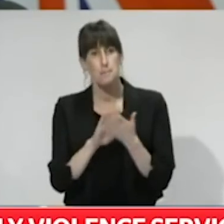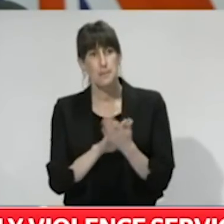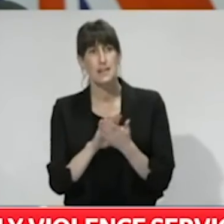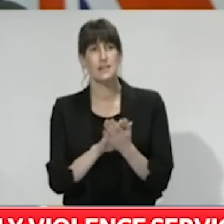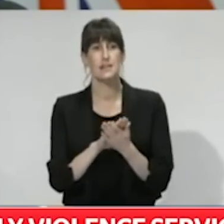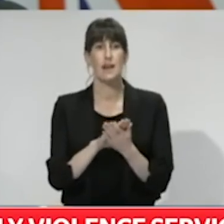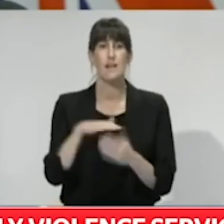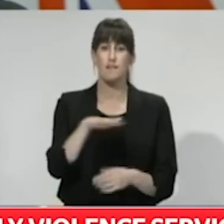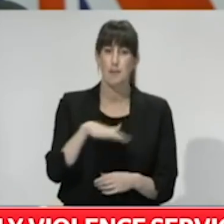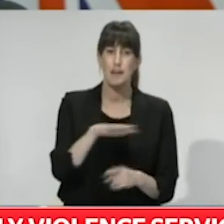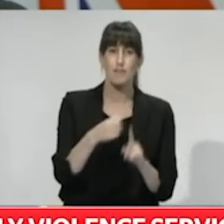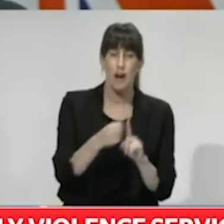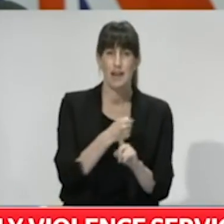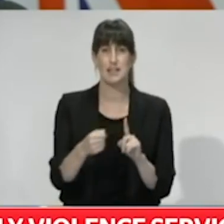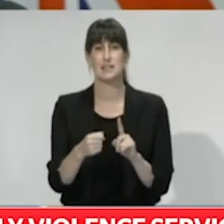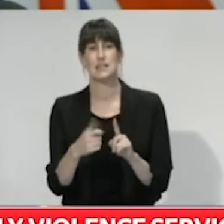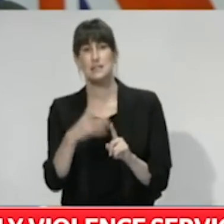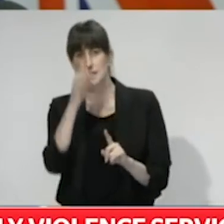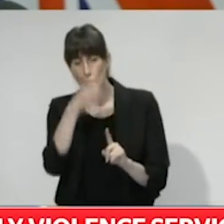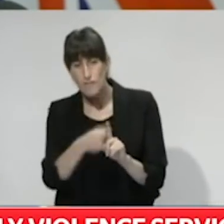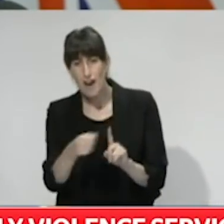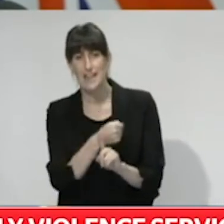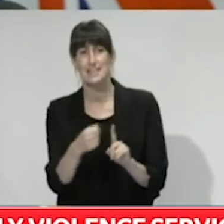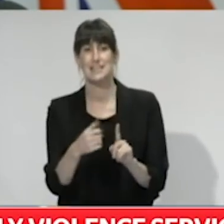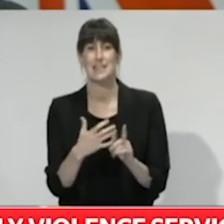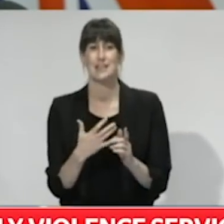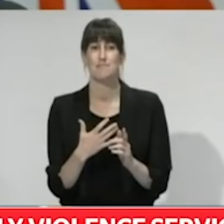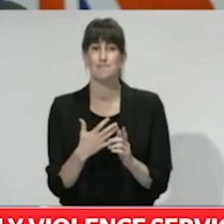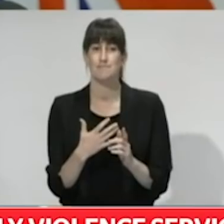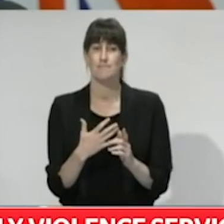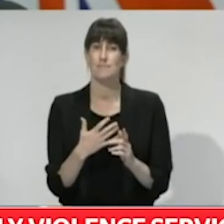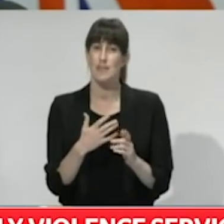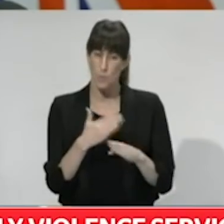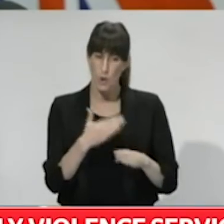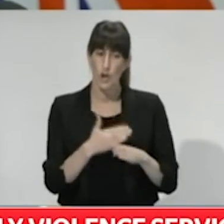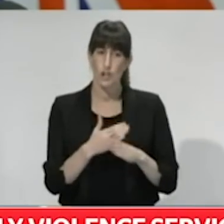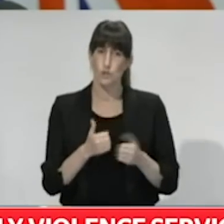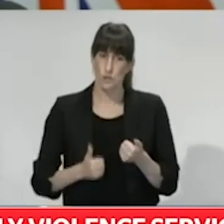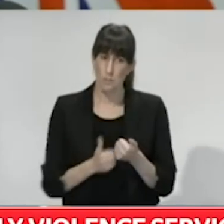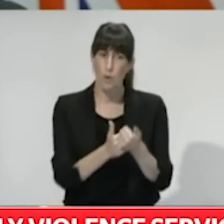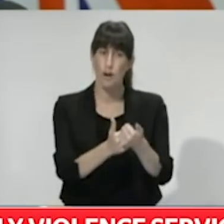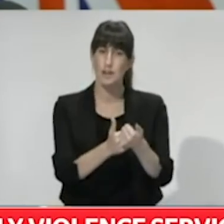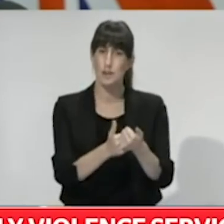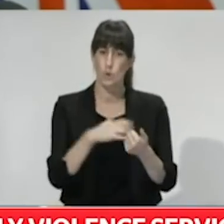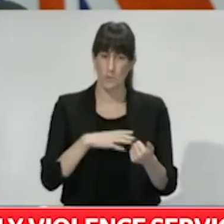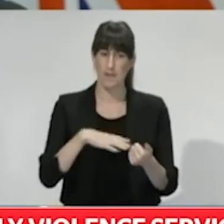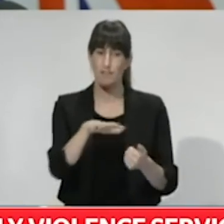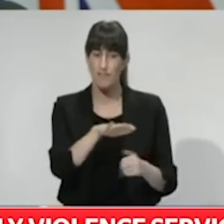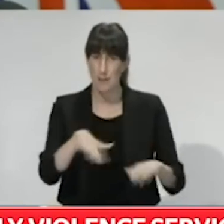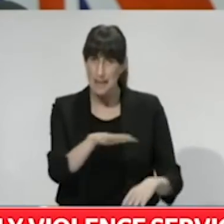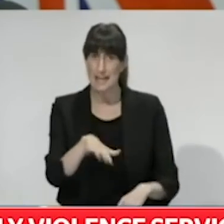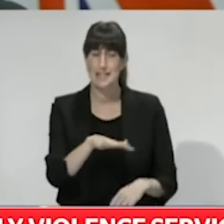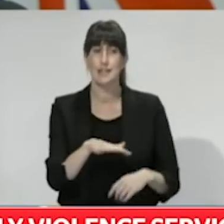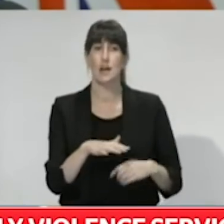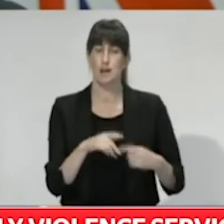like us at Refuge, on a solid path to sustainability for the first time, the first time ever.